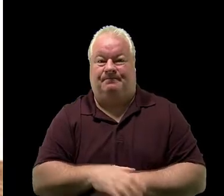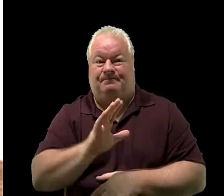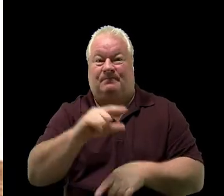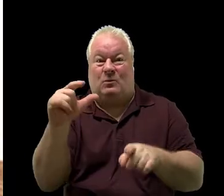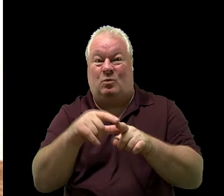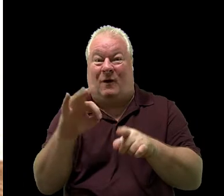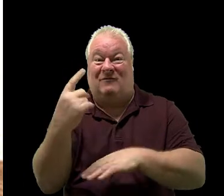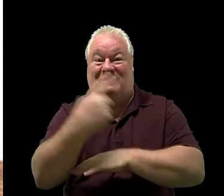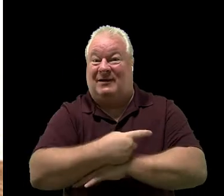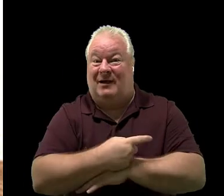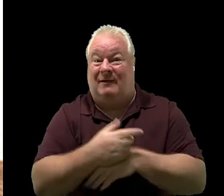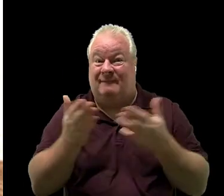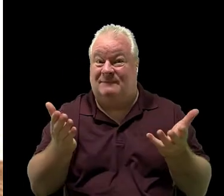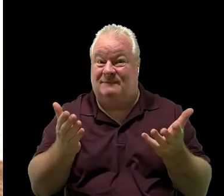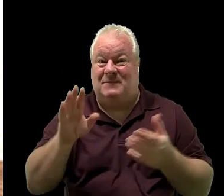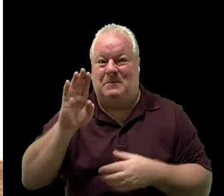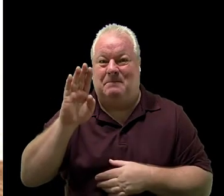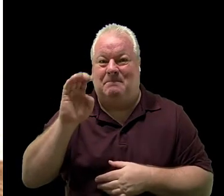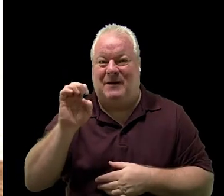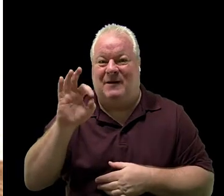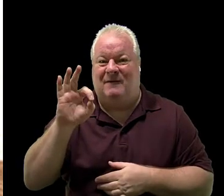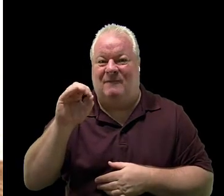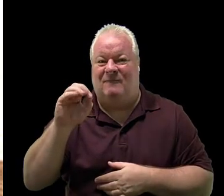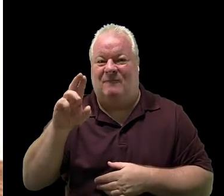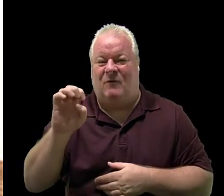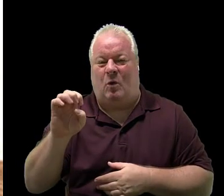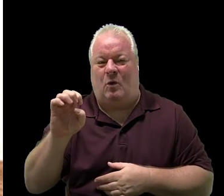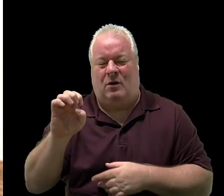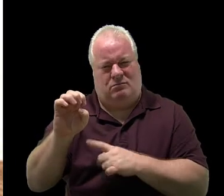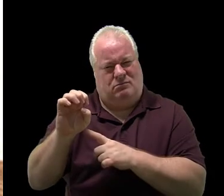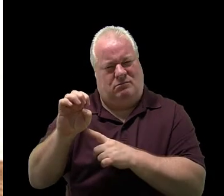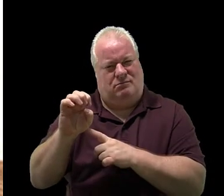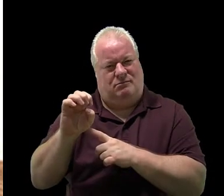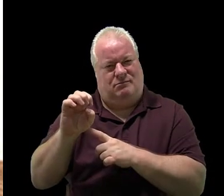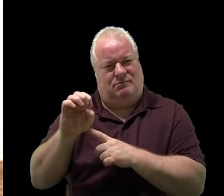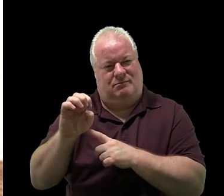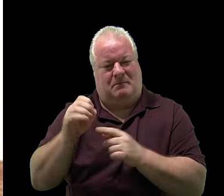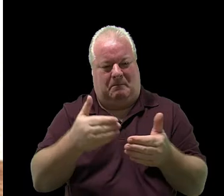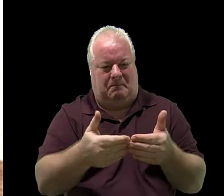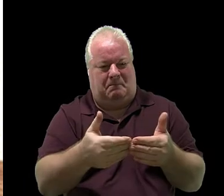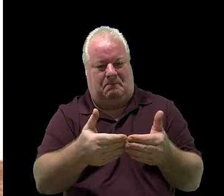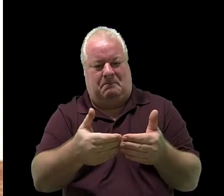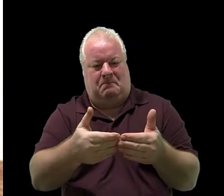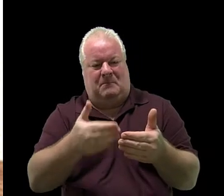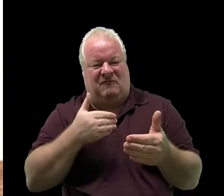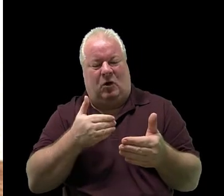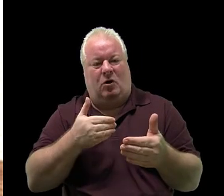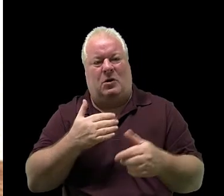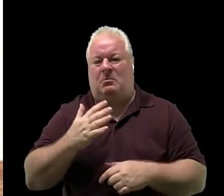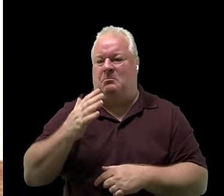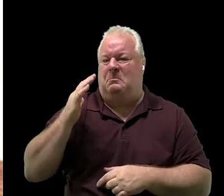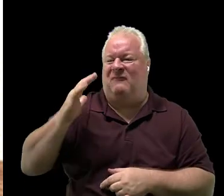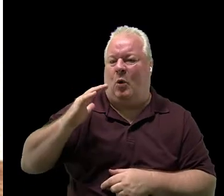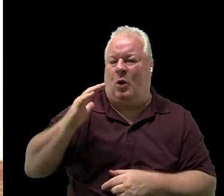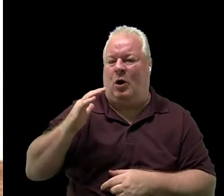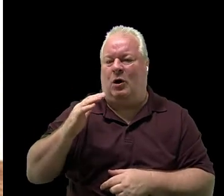The word of the day before. Before introduces a new part of speech,